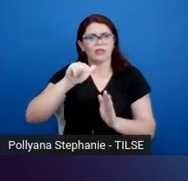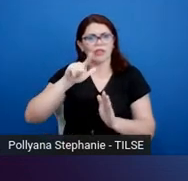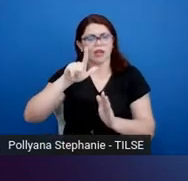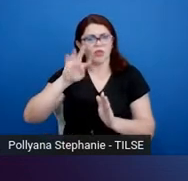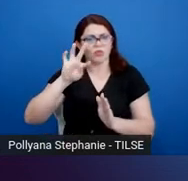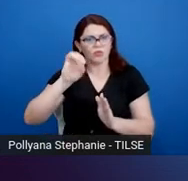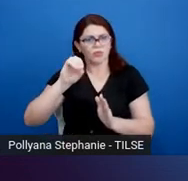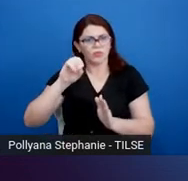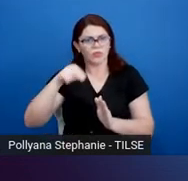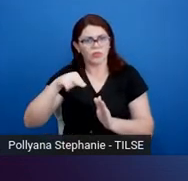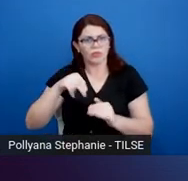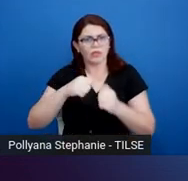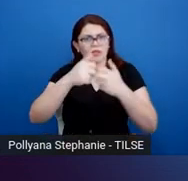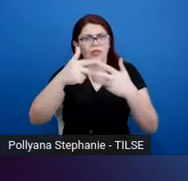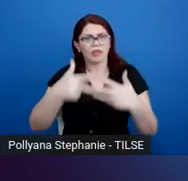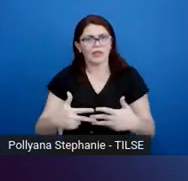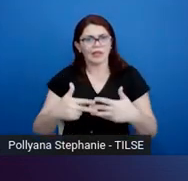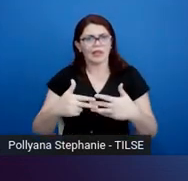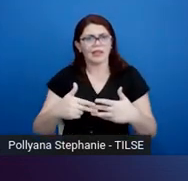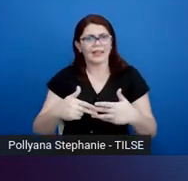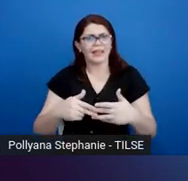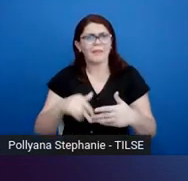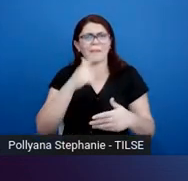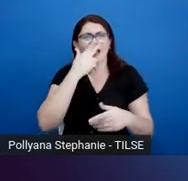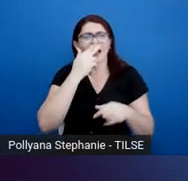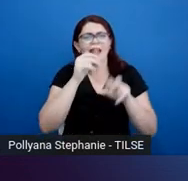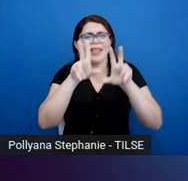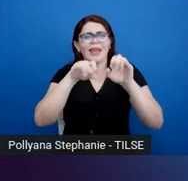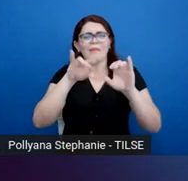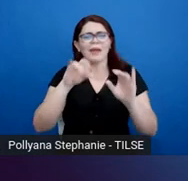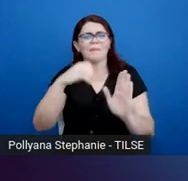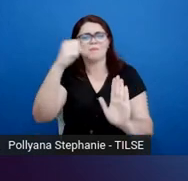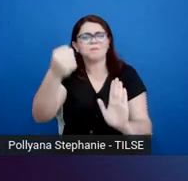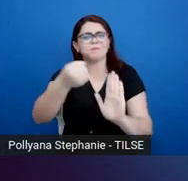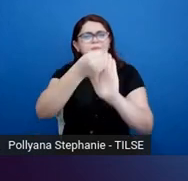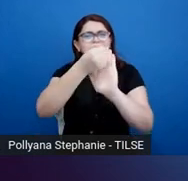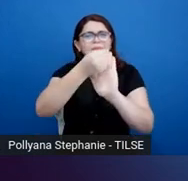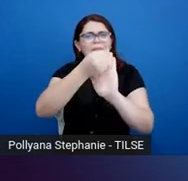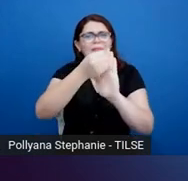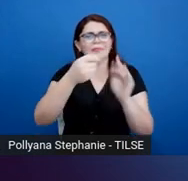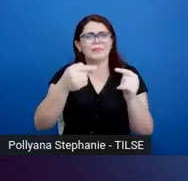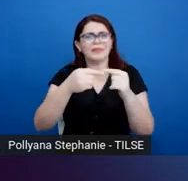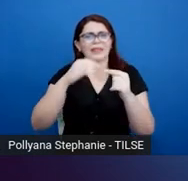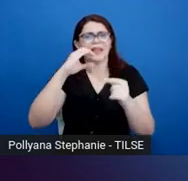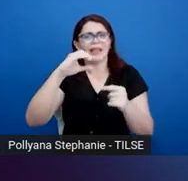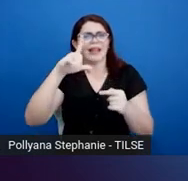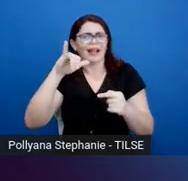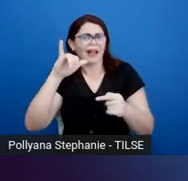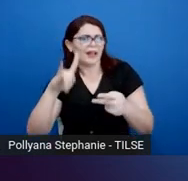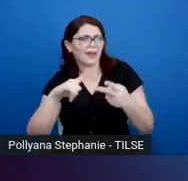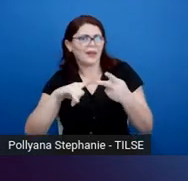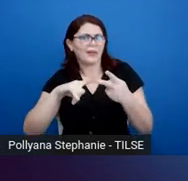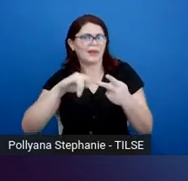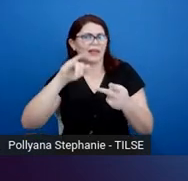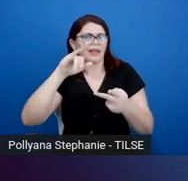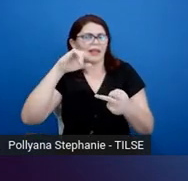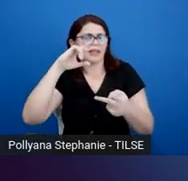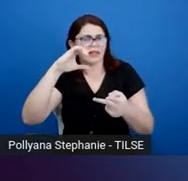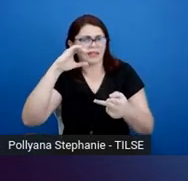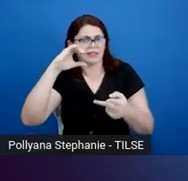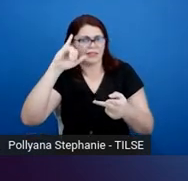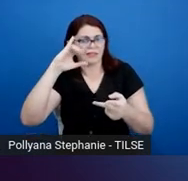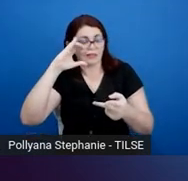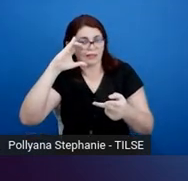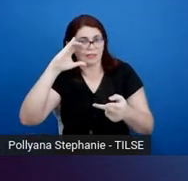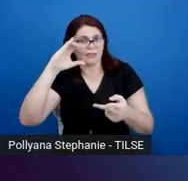like CLIL and ICLHE or EMI, they cover such a wide variety of programs